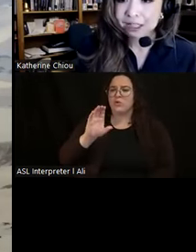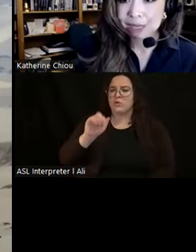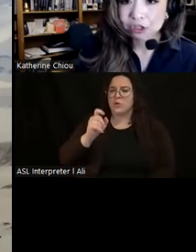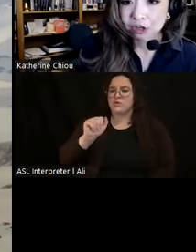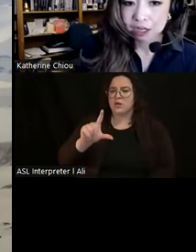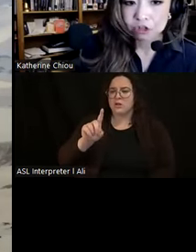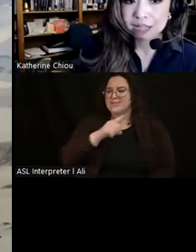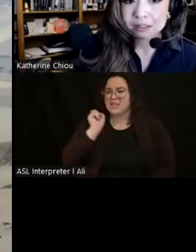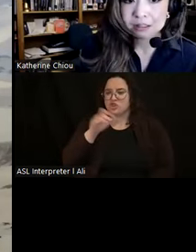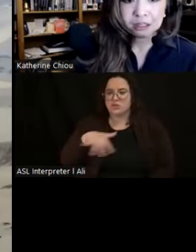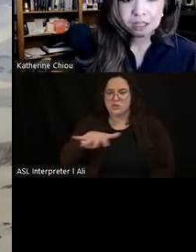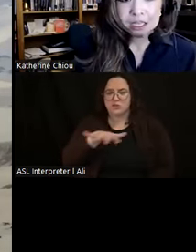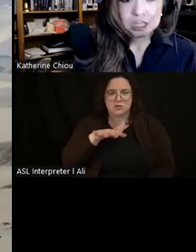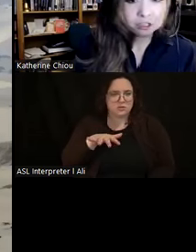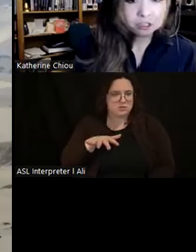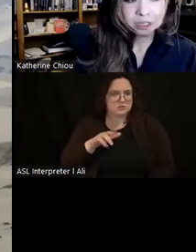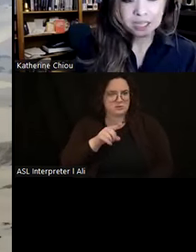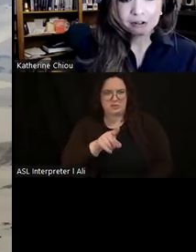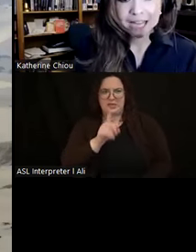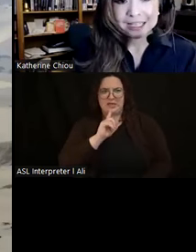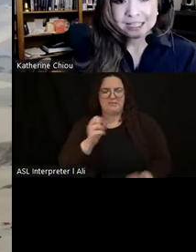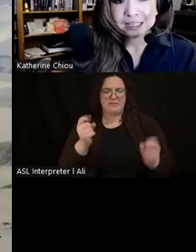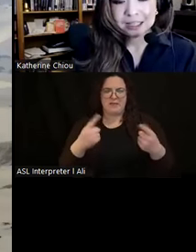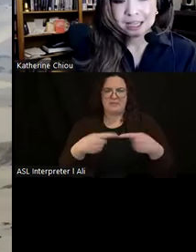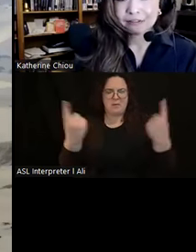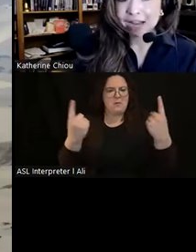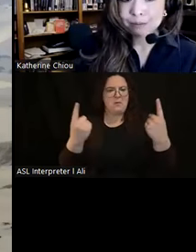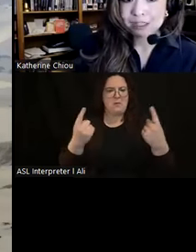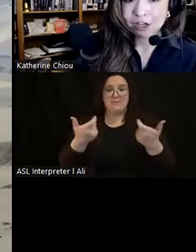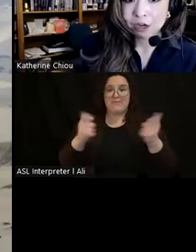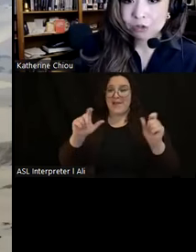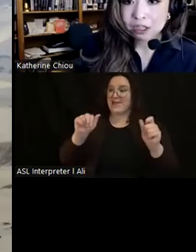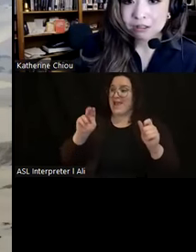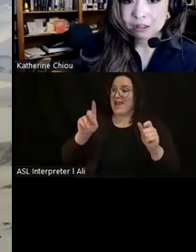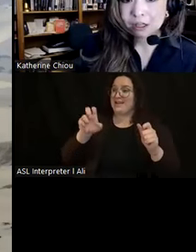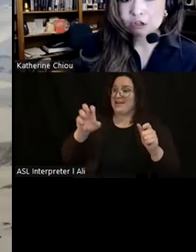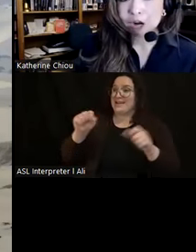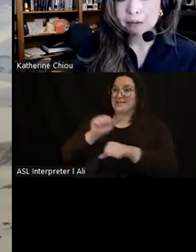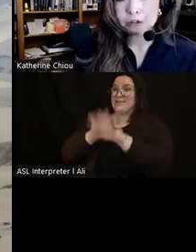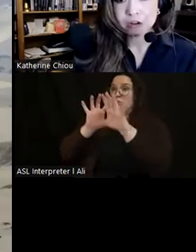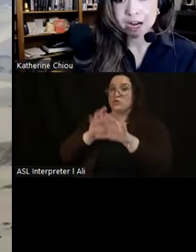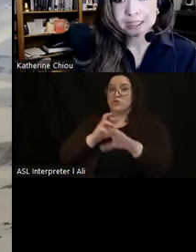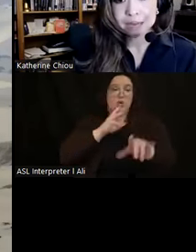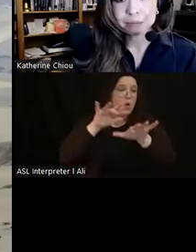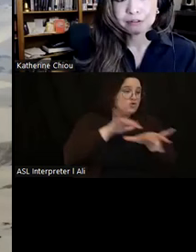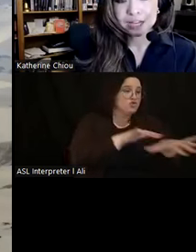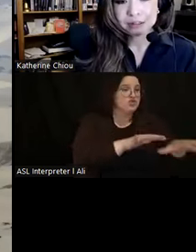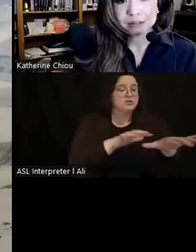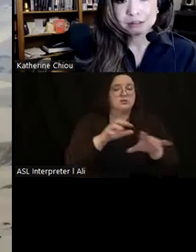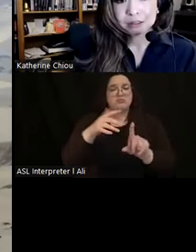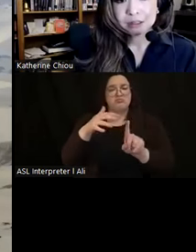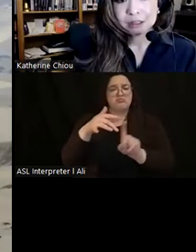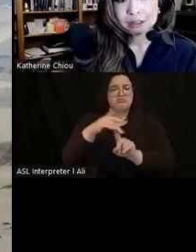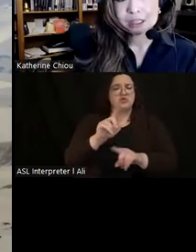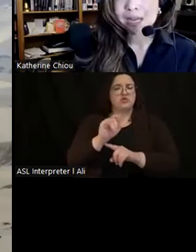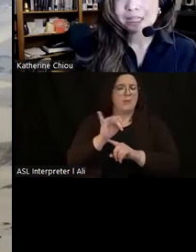defined really by stark contrasts. Here between the towering Andes and the vast Pacific Ocean, a tropical dry climate prevails.